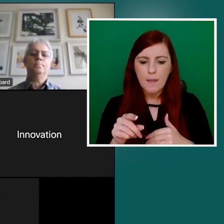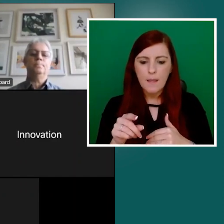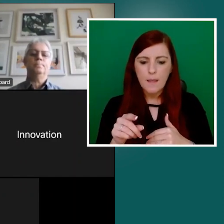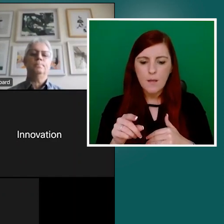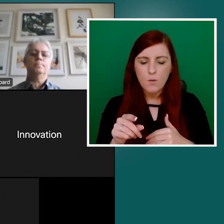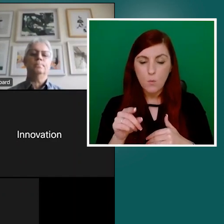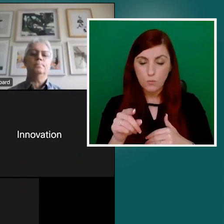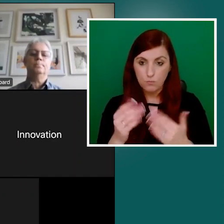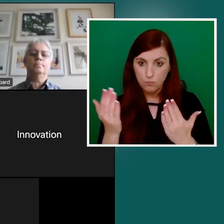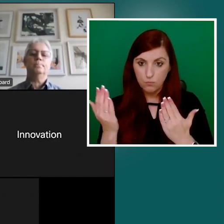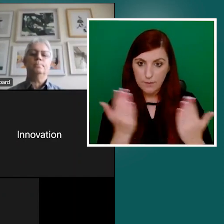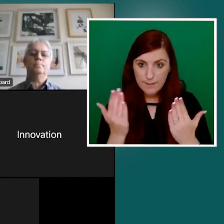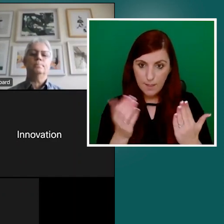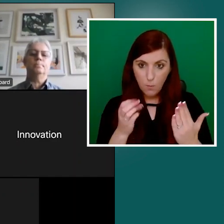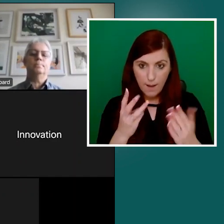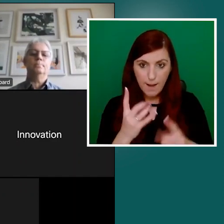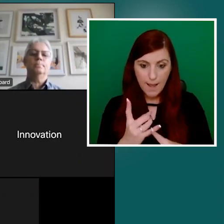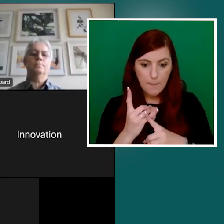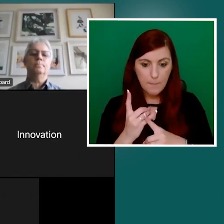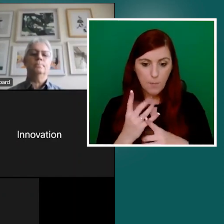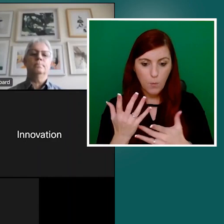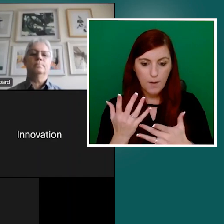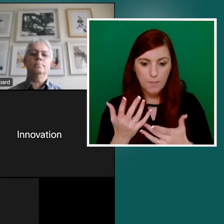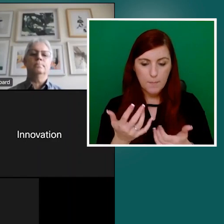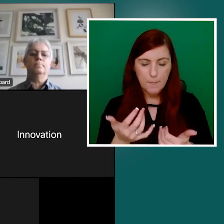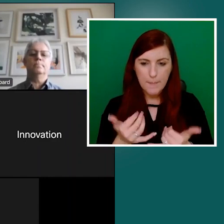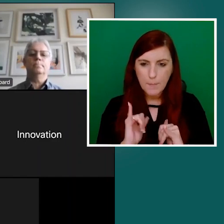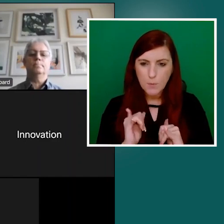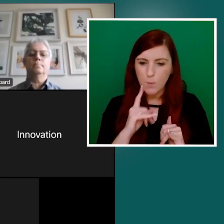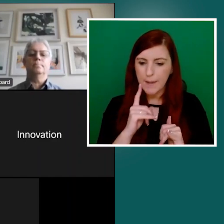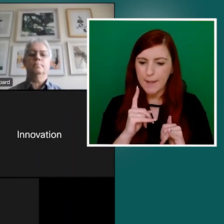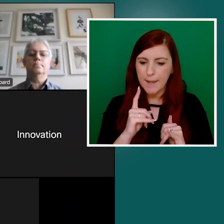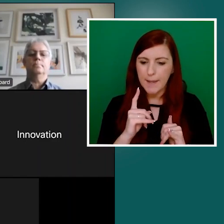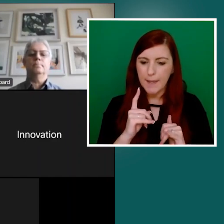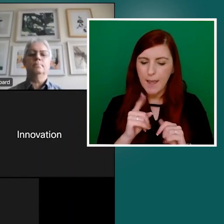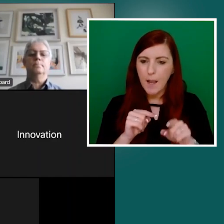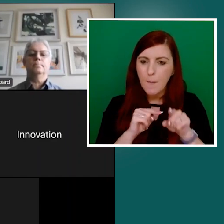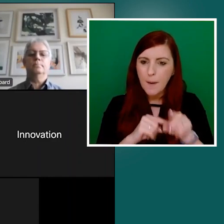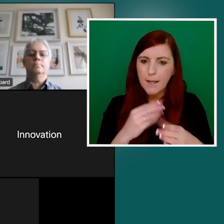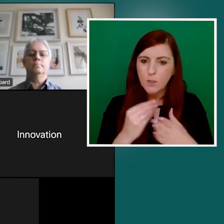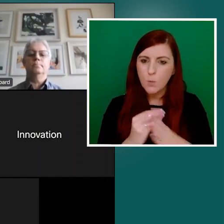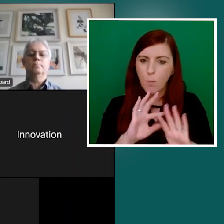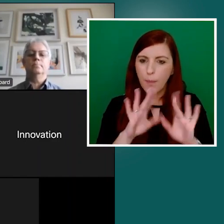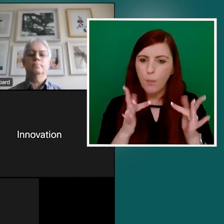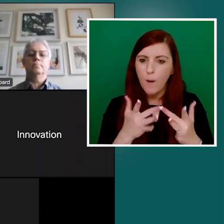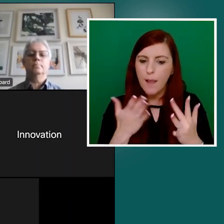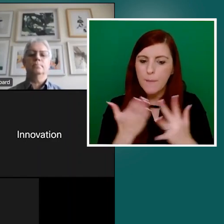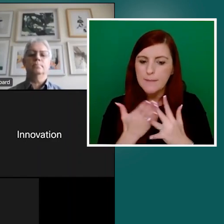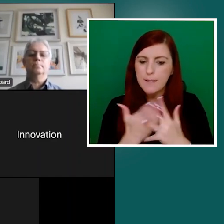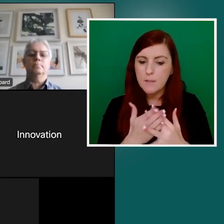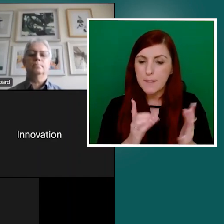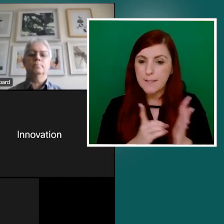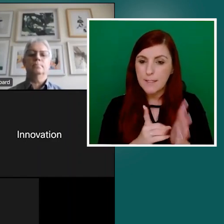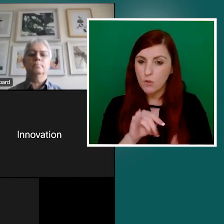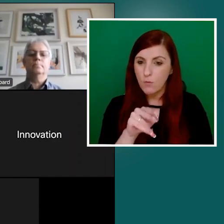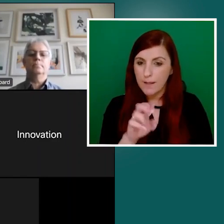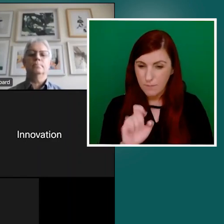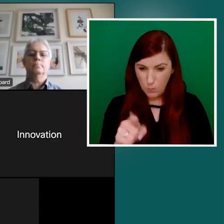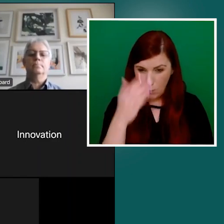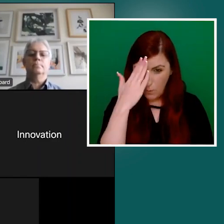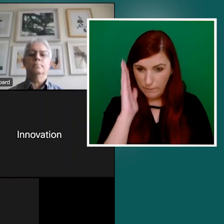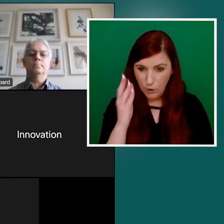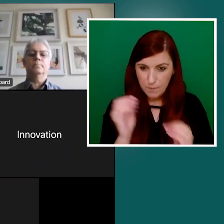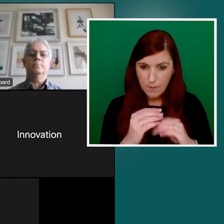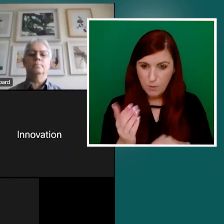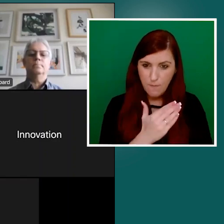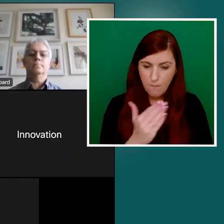adhering and being compliant with Web Accessibility Directive. As you know, it was mentioned before, this mandates and requires